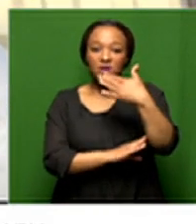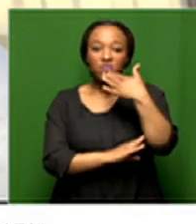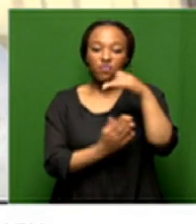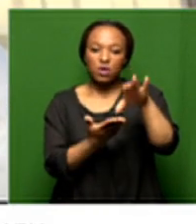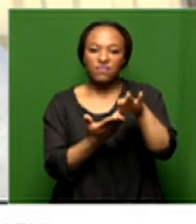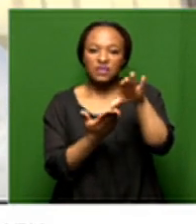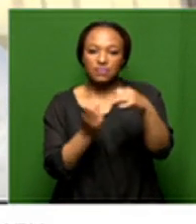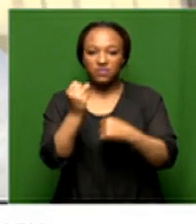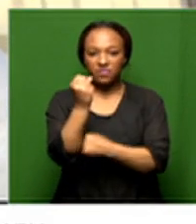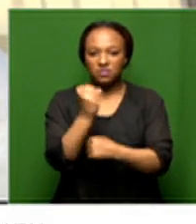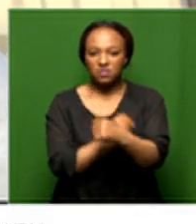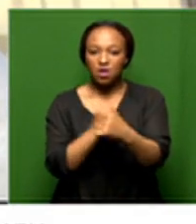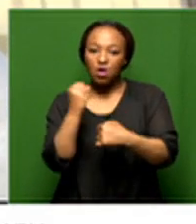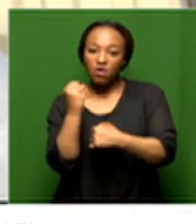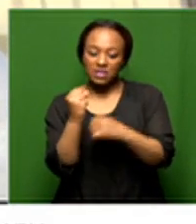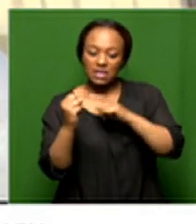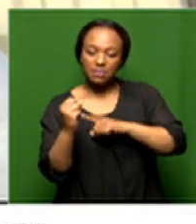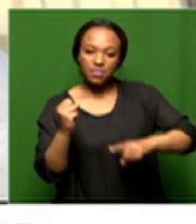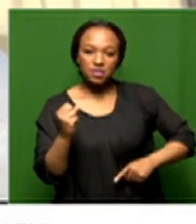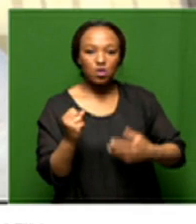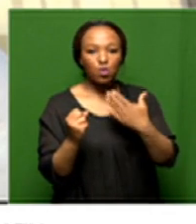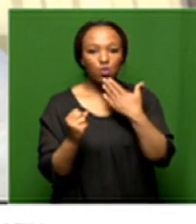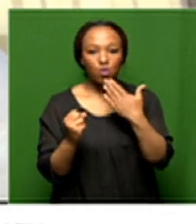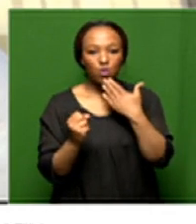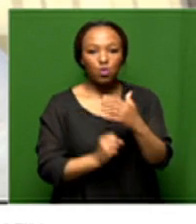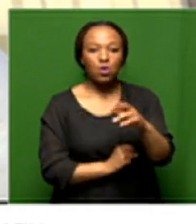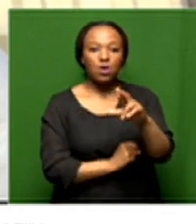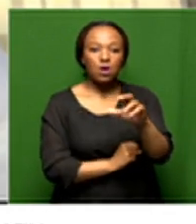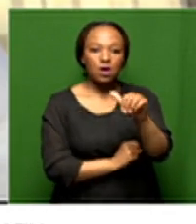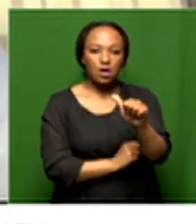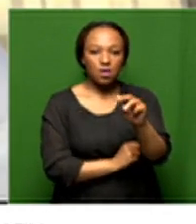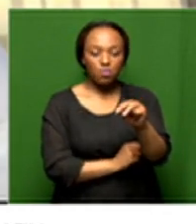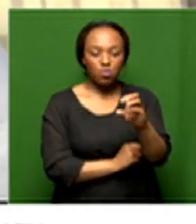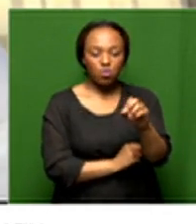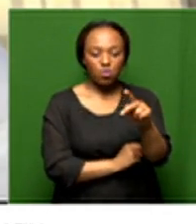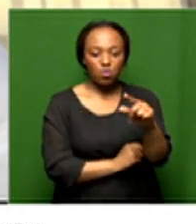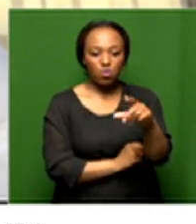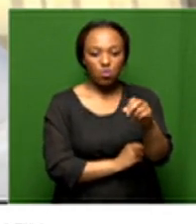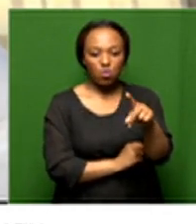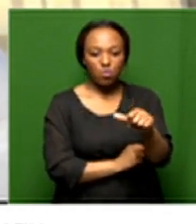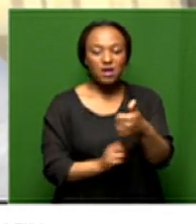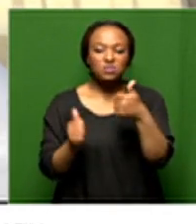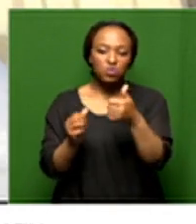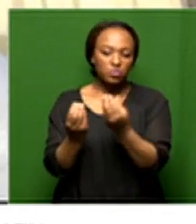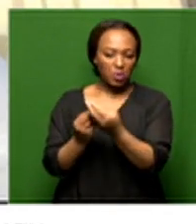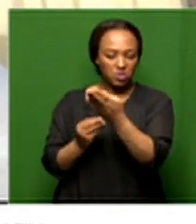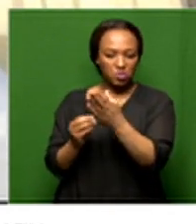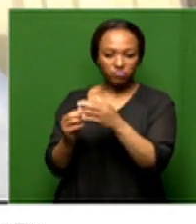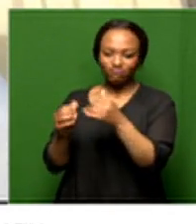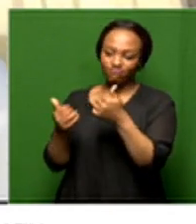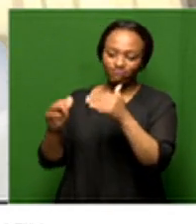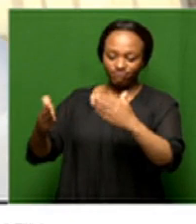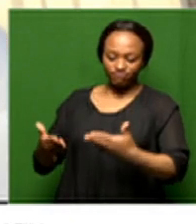and infrastructure office in the presidency dr josienso ramachopa great to have you thank you so much for being with us on the program